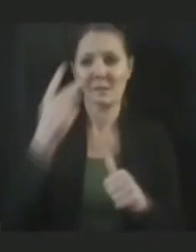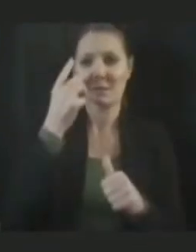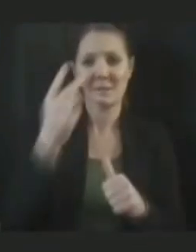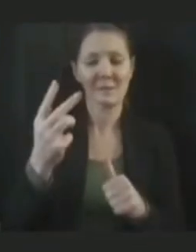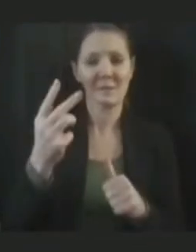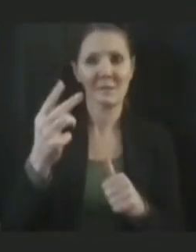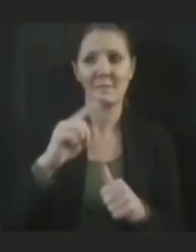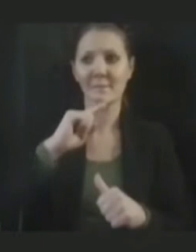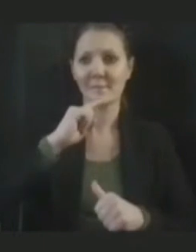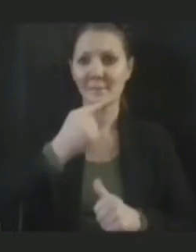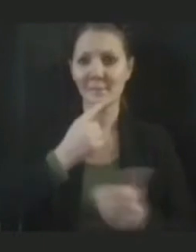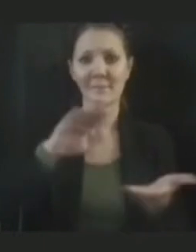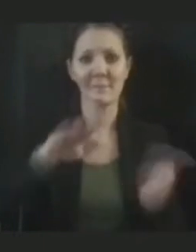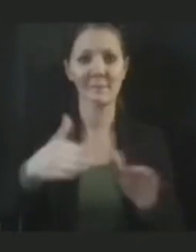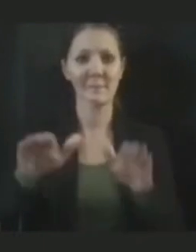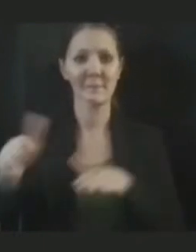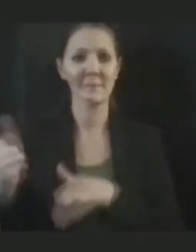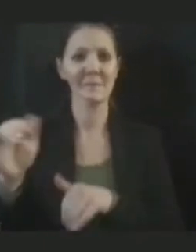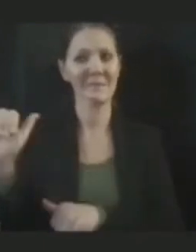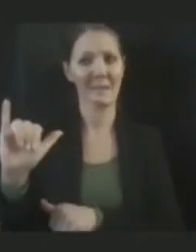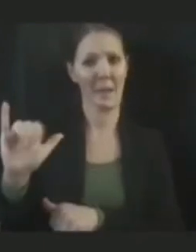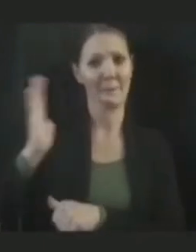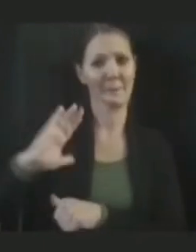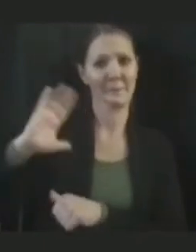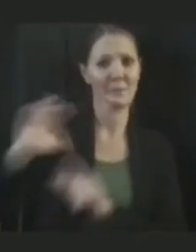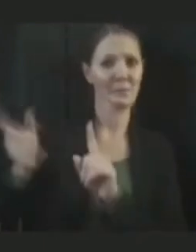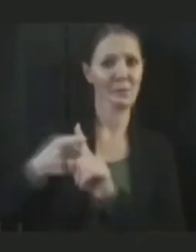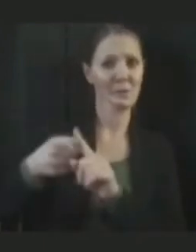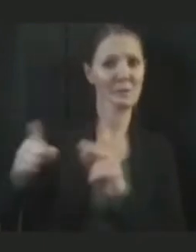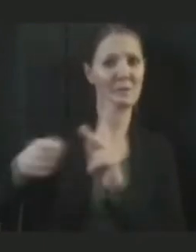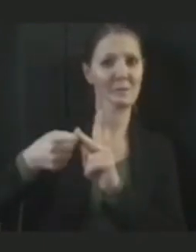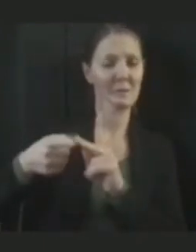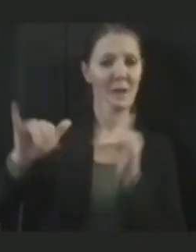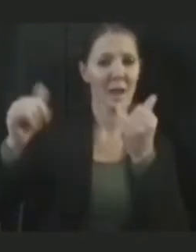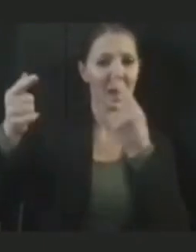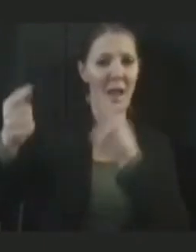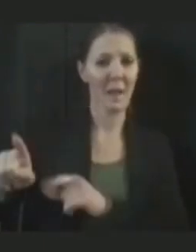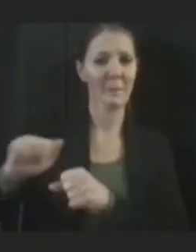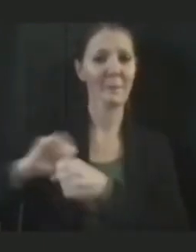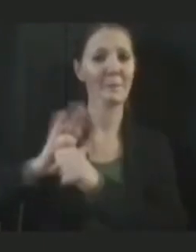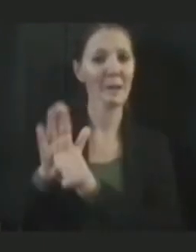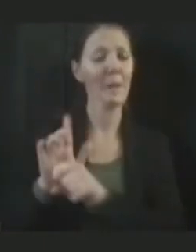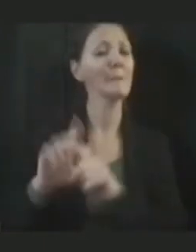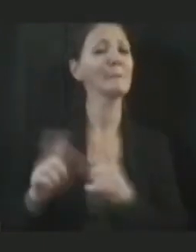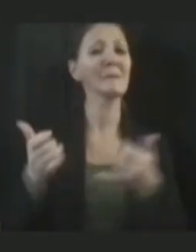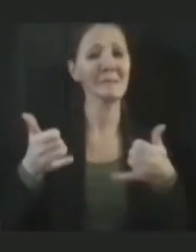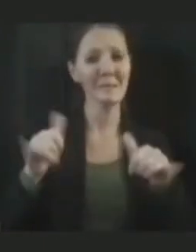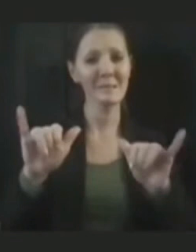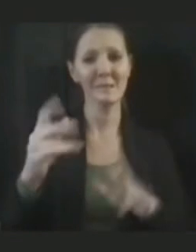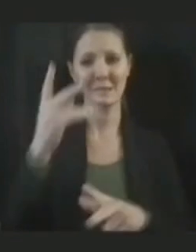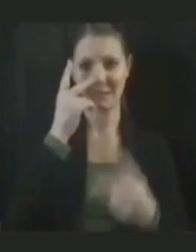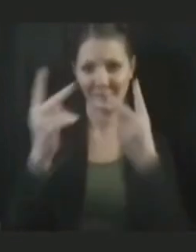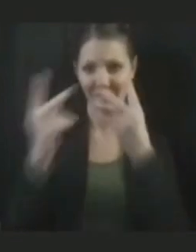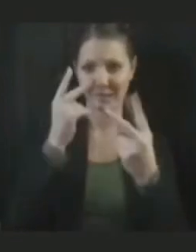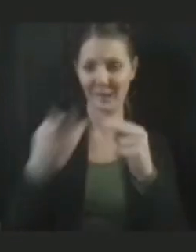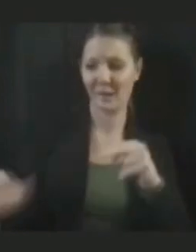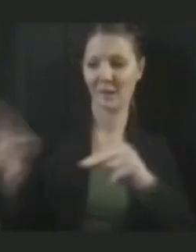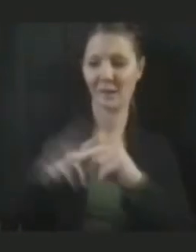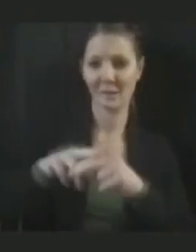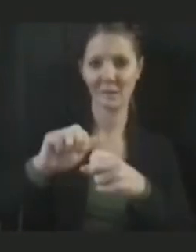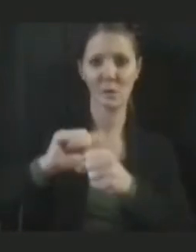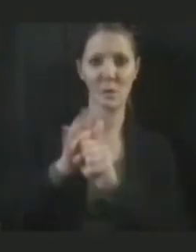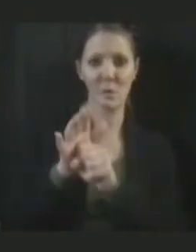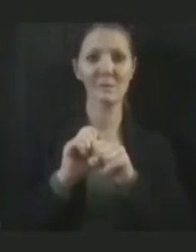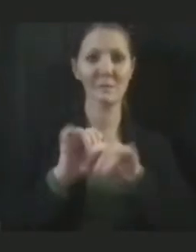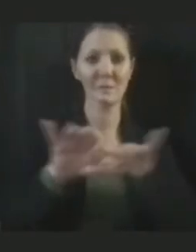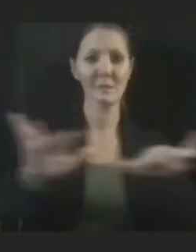significant morbidity we saw in the first two waves of the pandemic. But we are seeing cases cases go up, we want to do whatever we can to